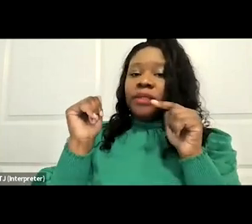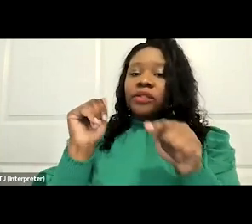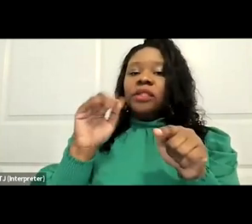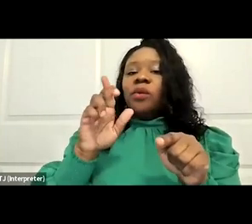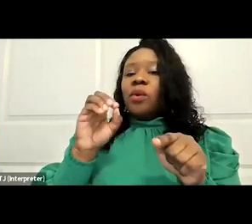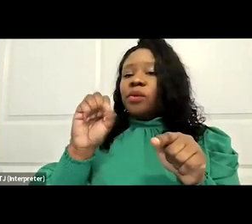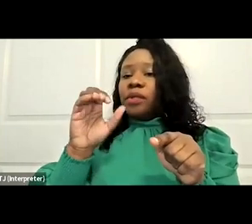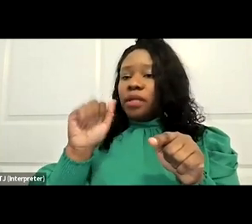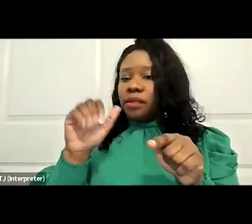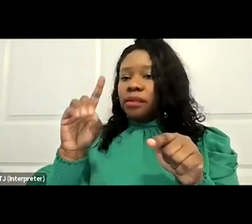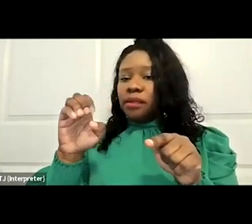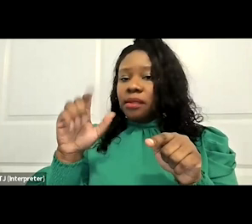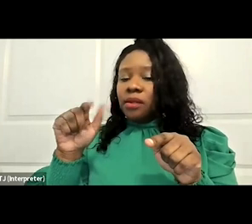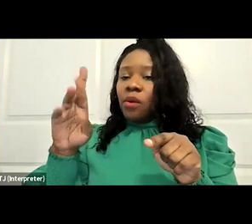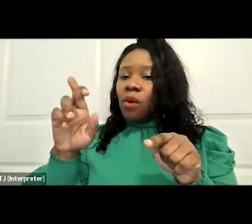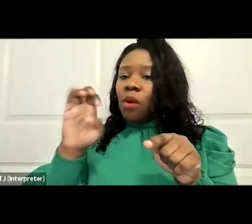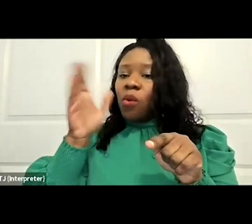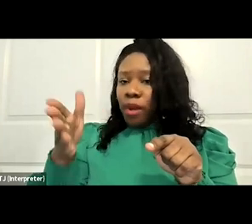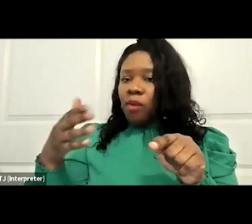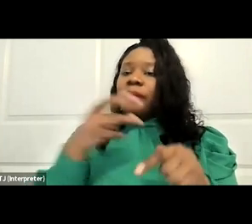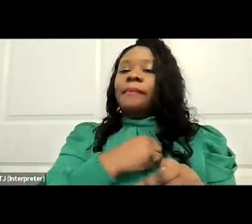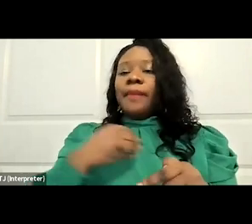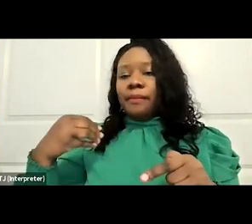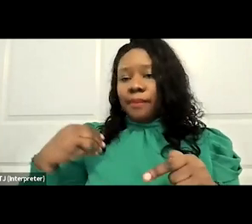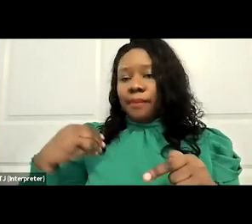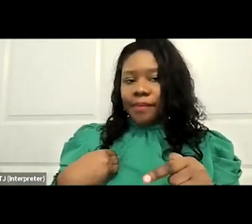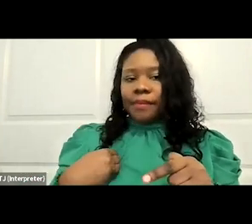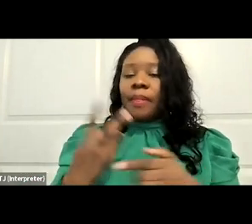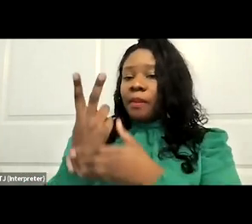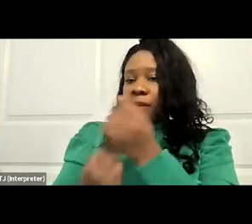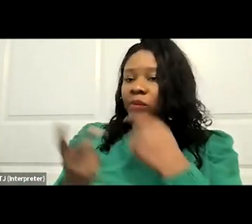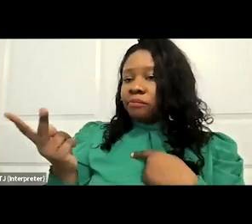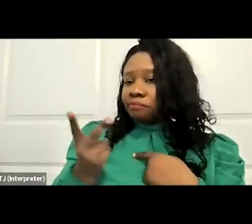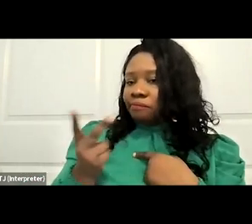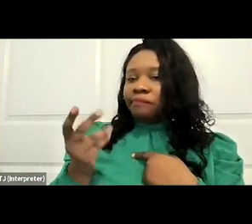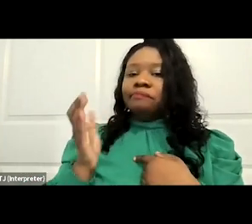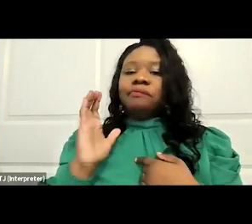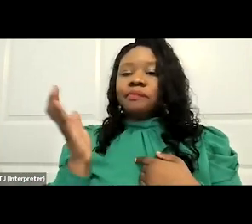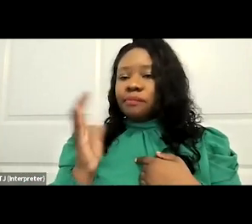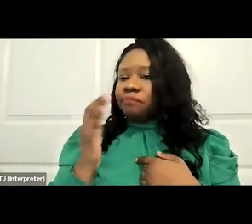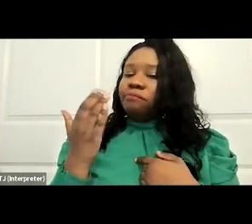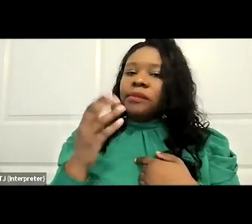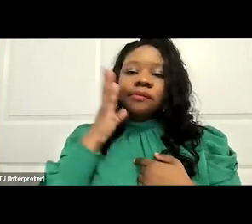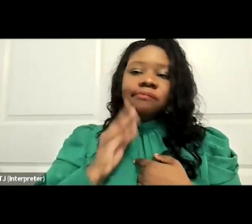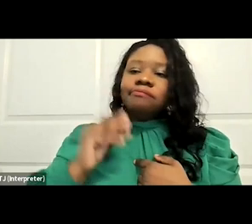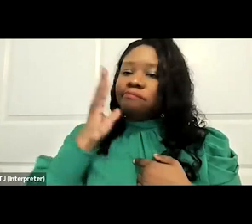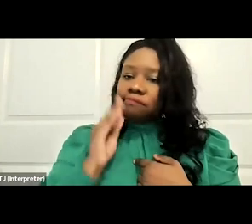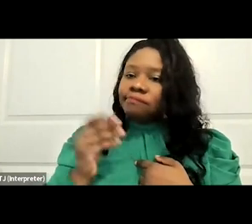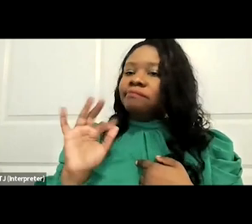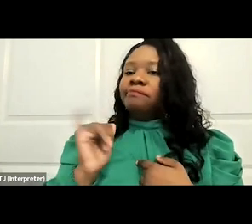be a ranking member. Both of them seem to, they've been through flips like this before, and